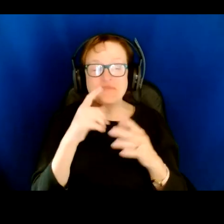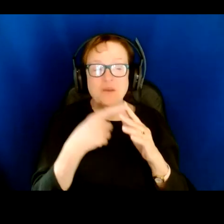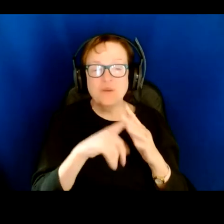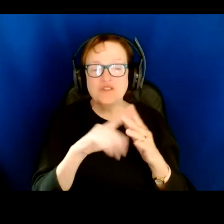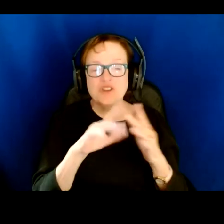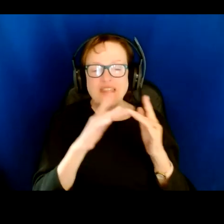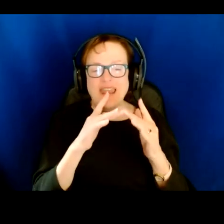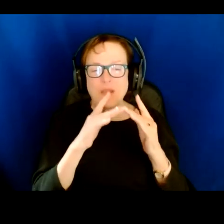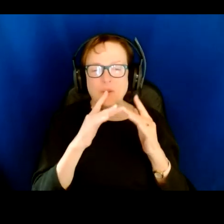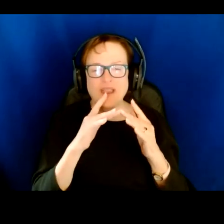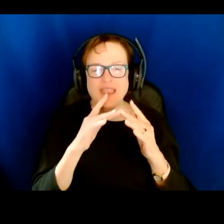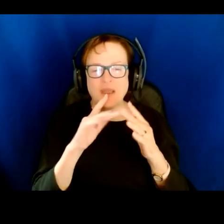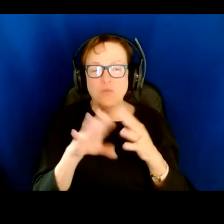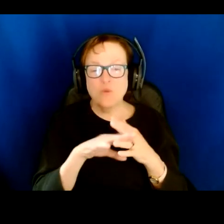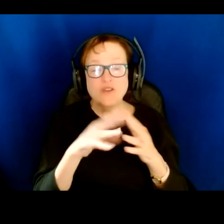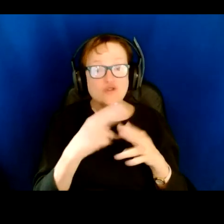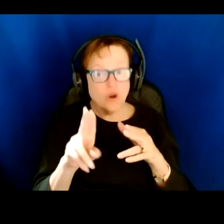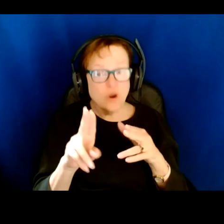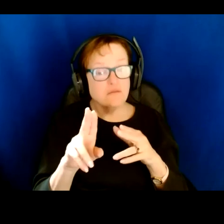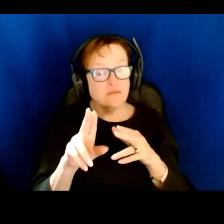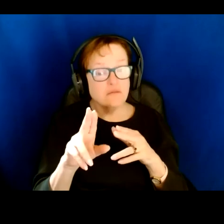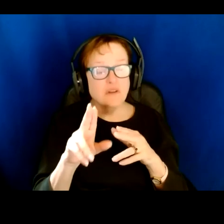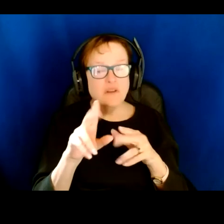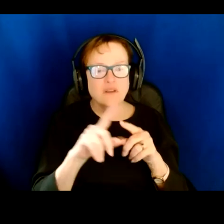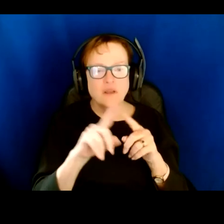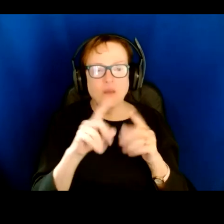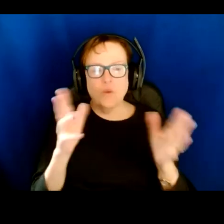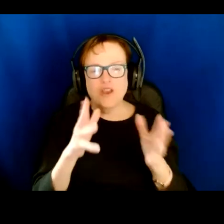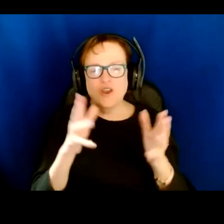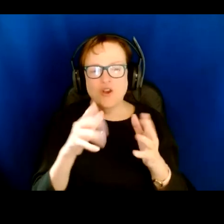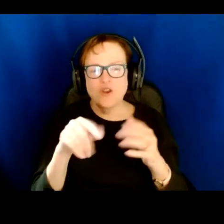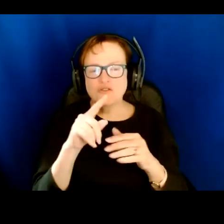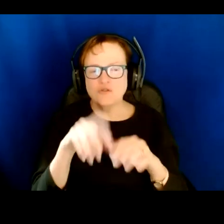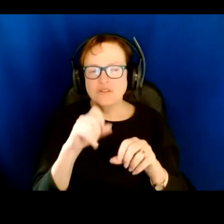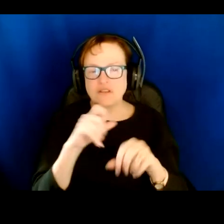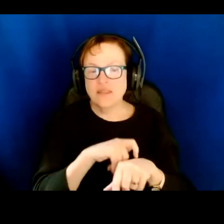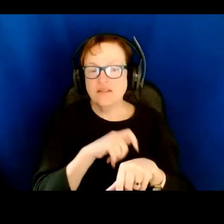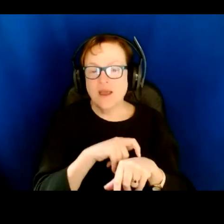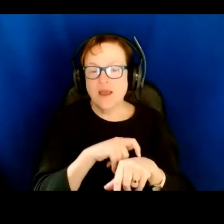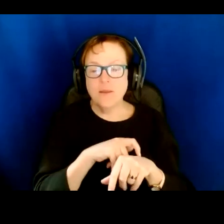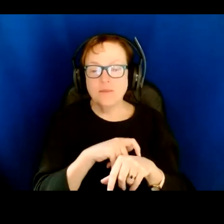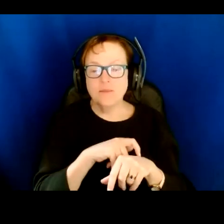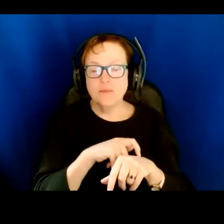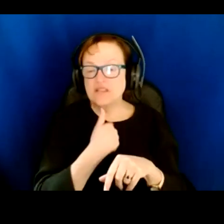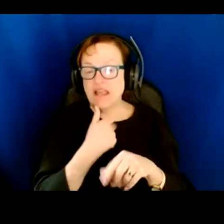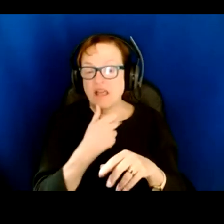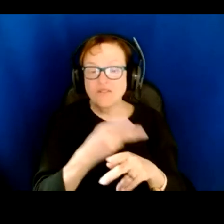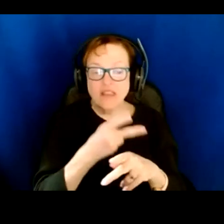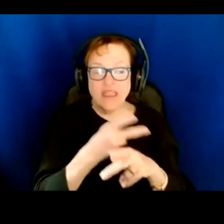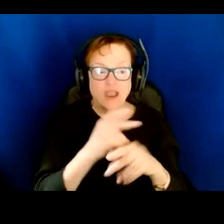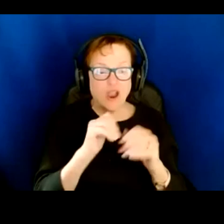networking break. It's a short break. And we encourage you to take the time to, you know, self care in the way that you need to,